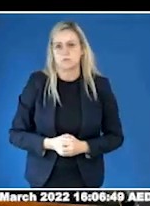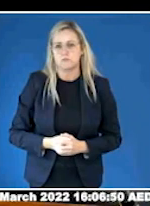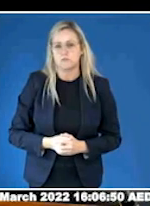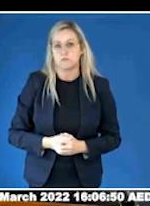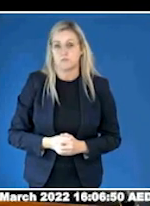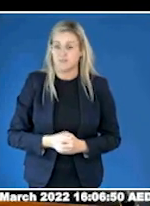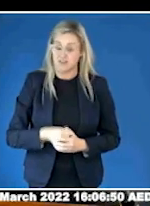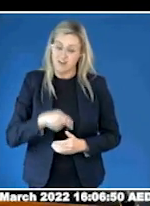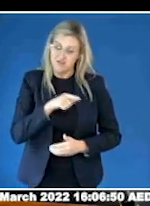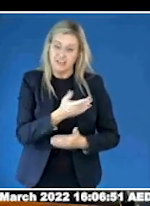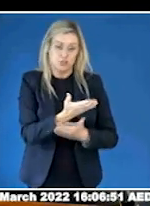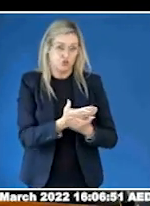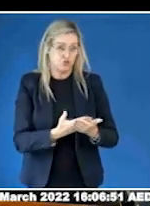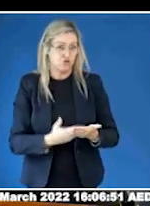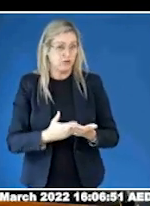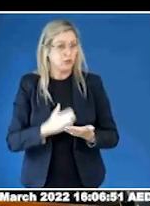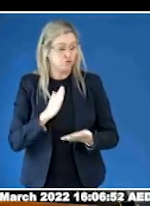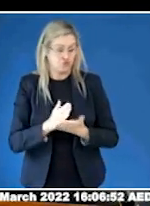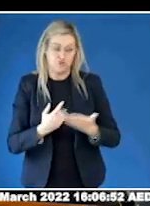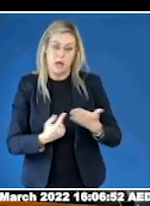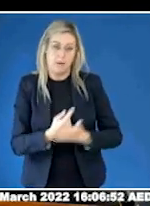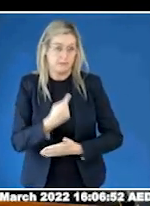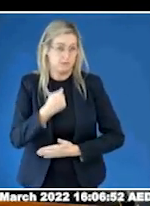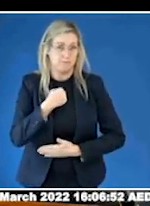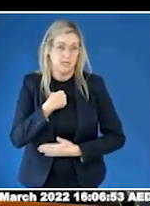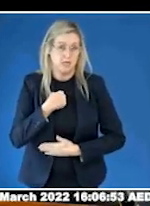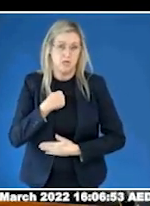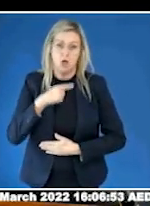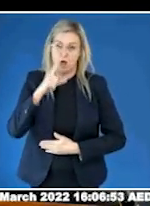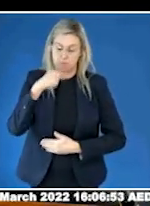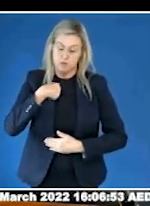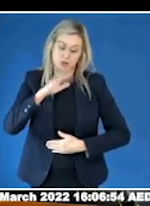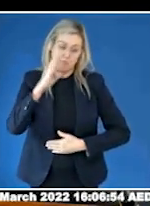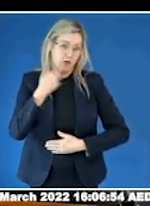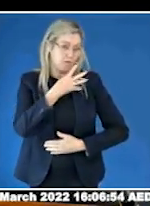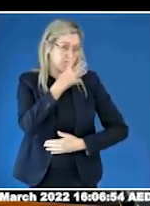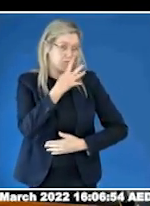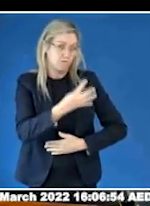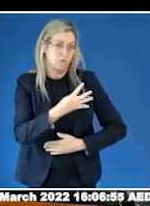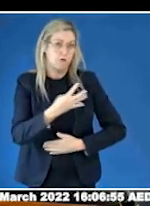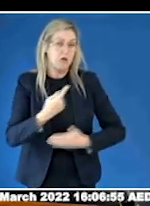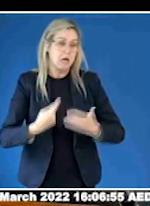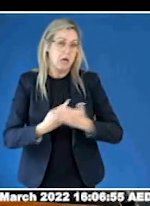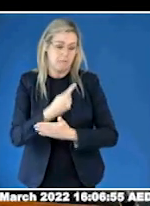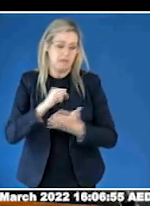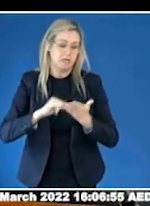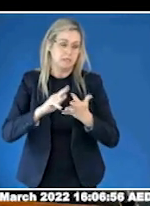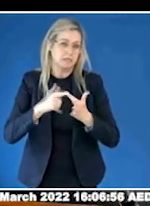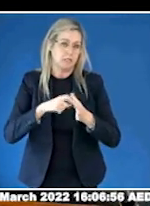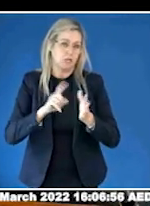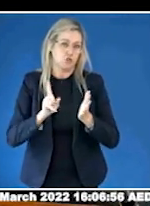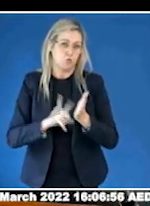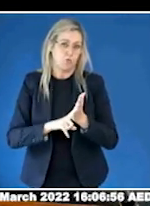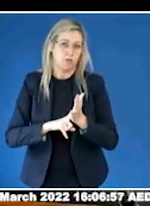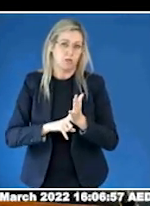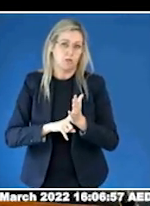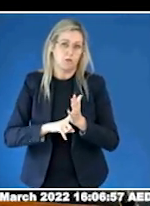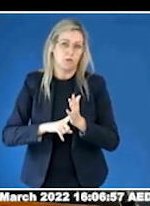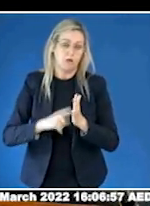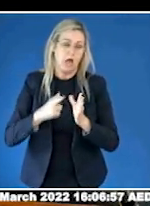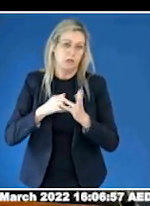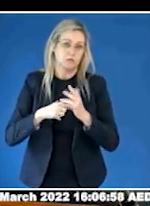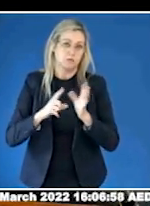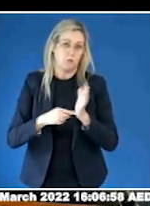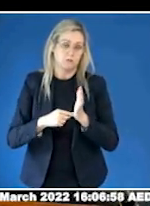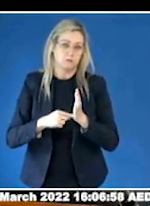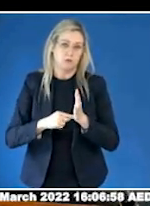This is my earliest memory, being sexually assaulted around age four. Luckily, I dissociated for most of it, a clever trick our brain does